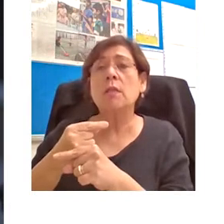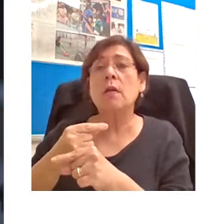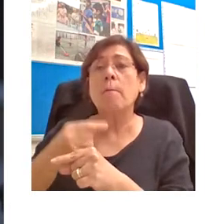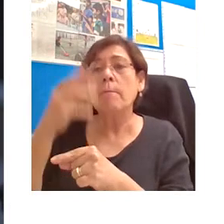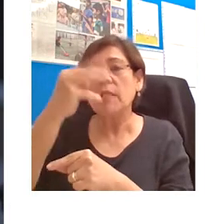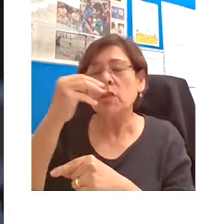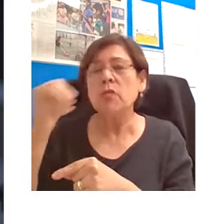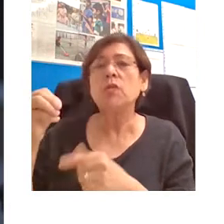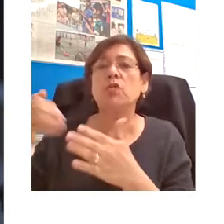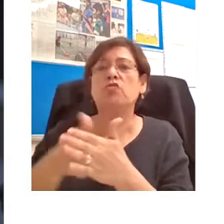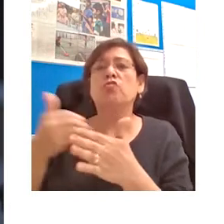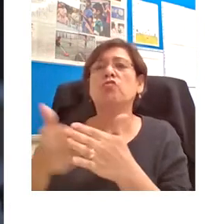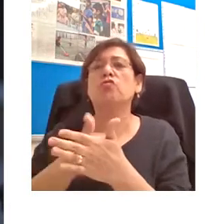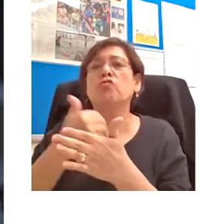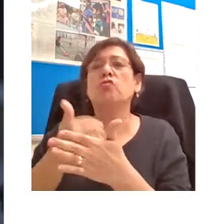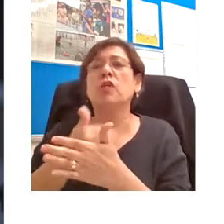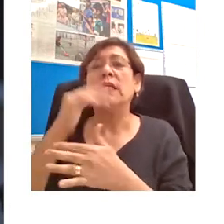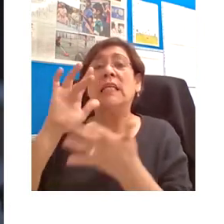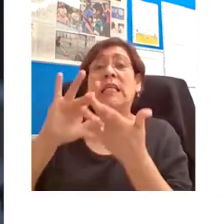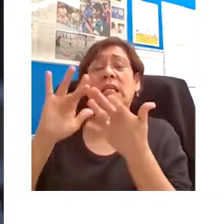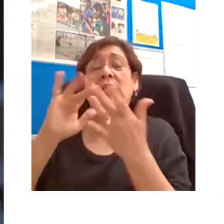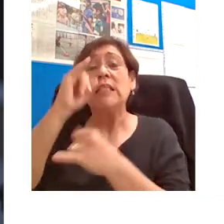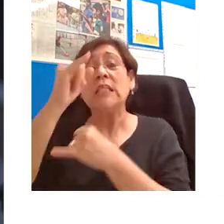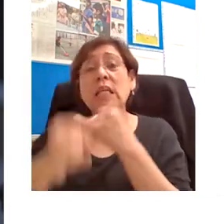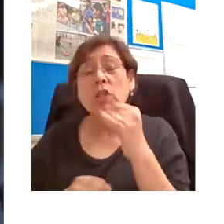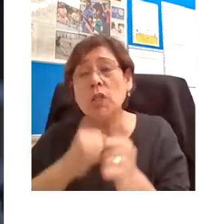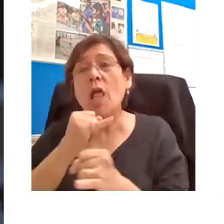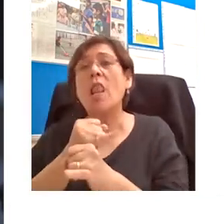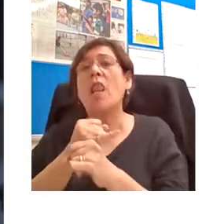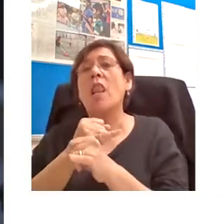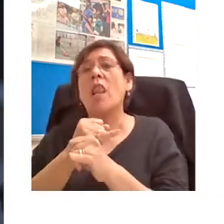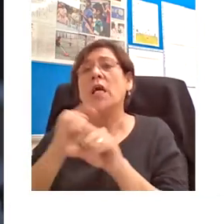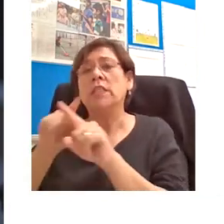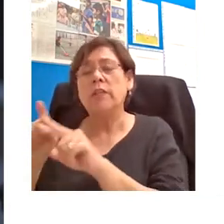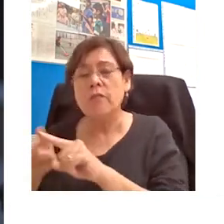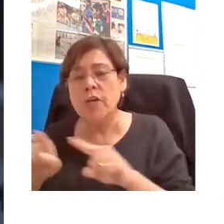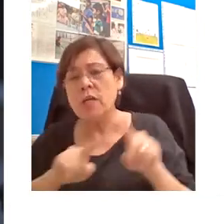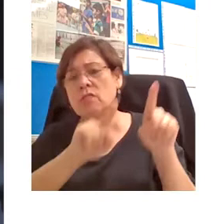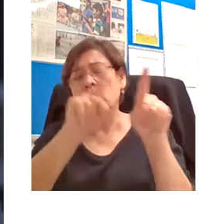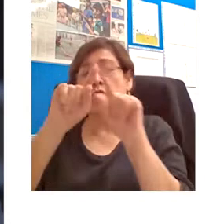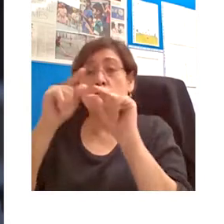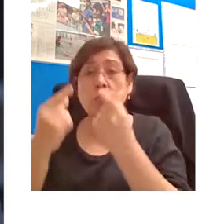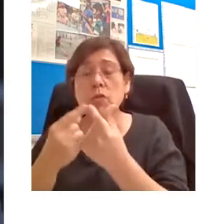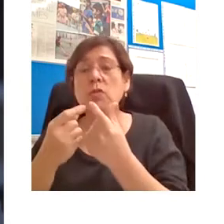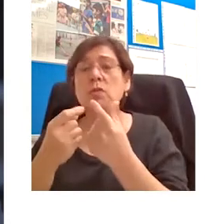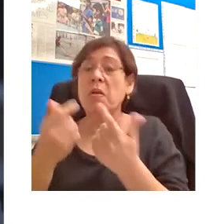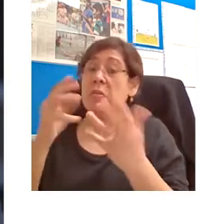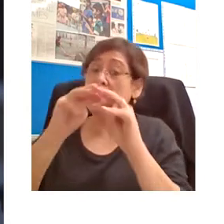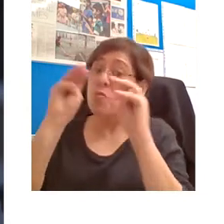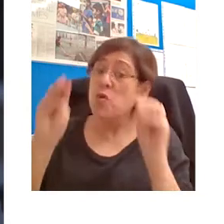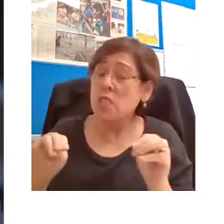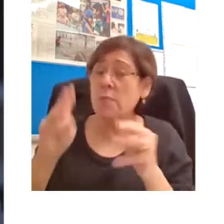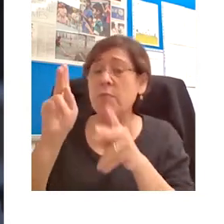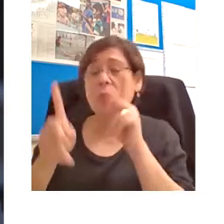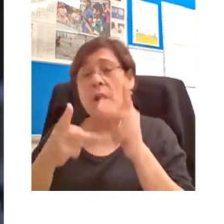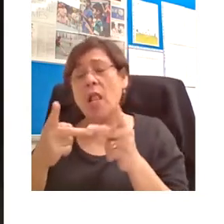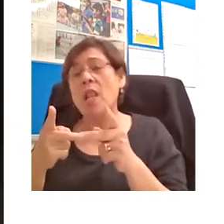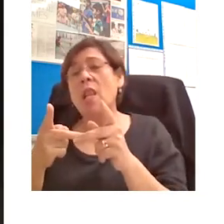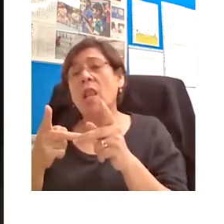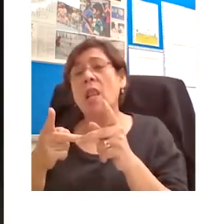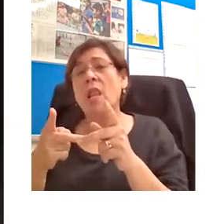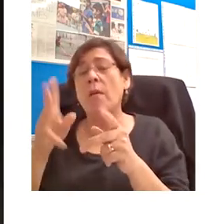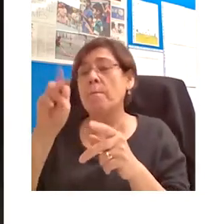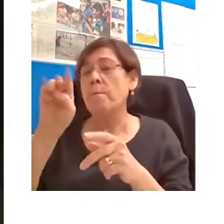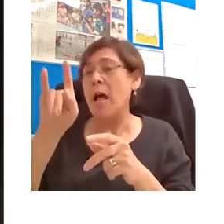international and interdisciplinary consortia of academic researchers, museum curators, potentially multimedia